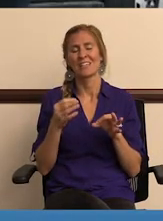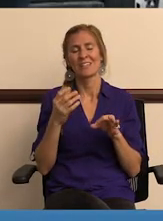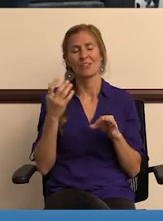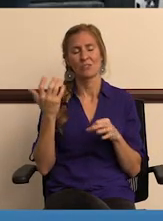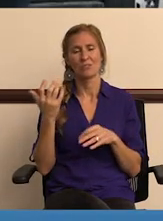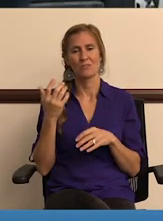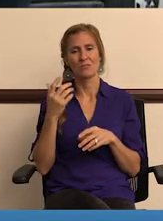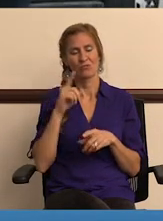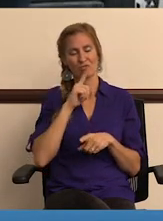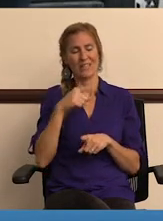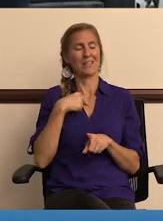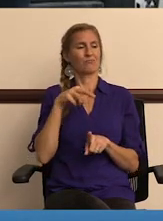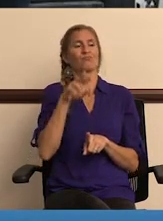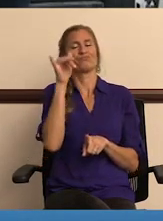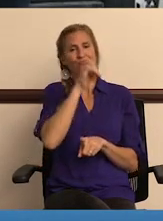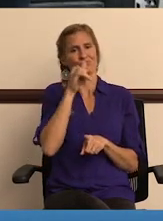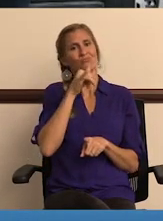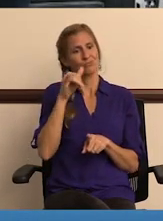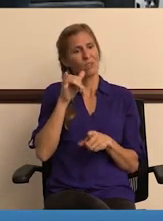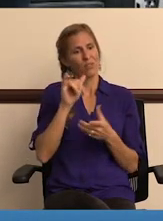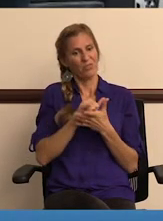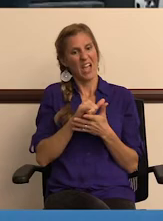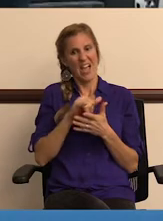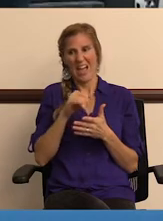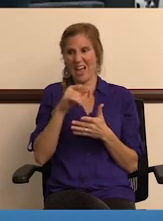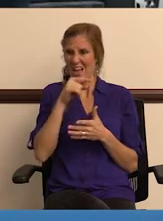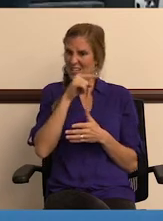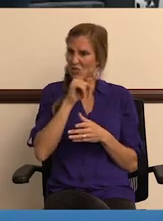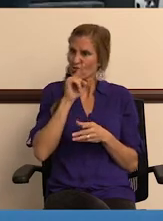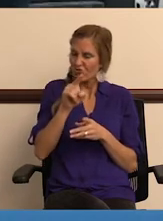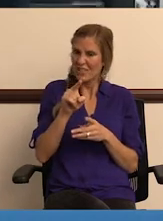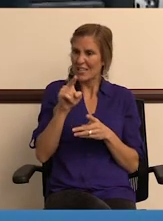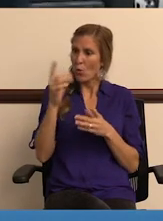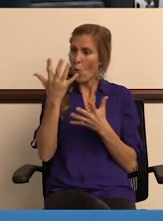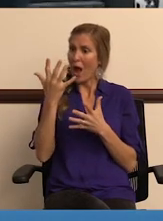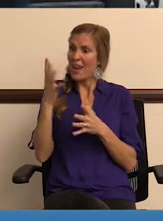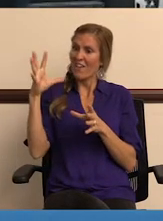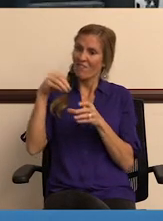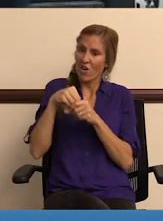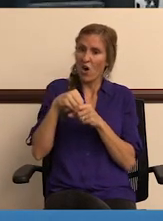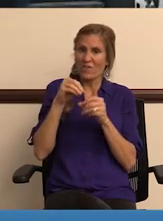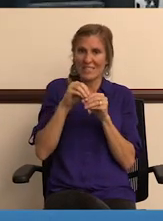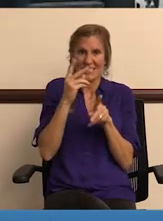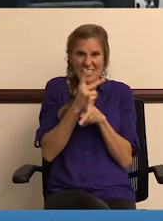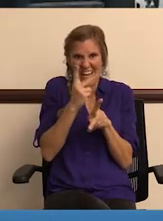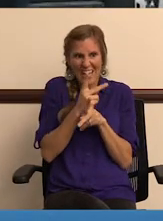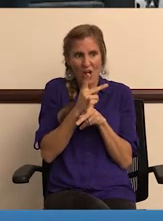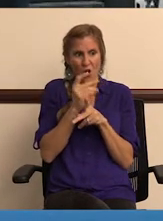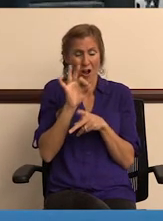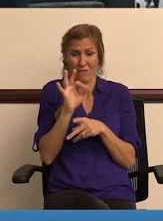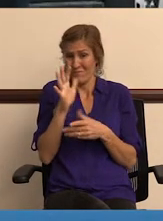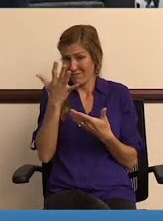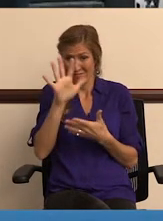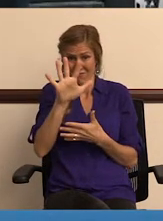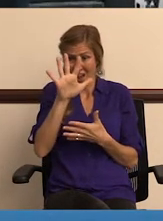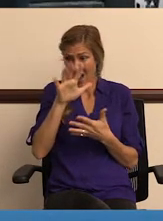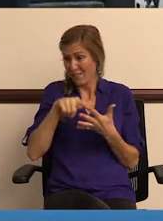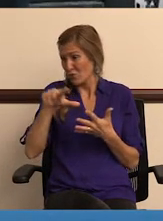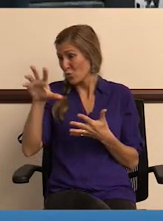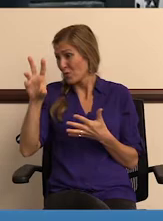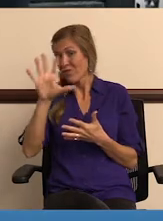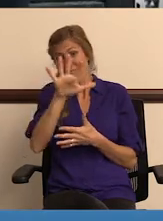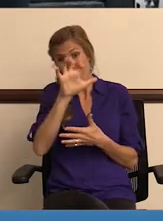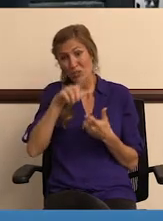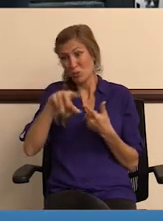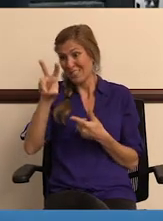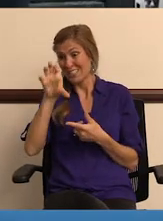Definitely blown away by the fact that basically eight mechanics taken care of, you know, you're talking about, you know, 500